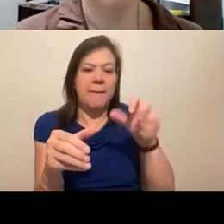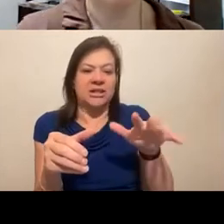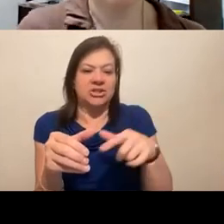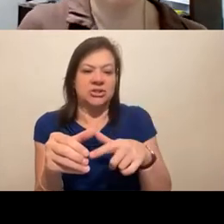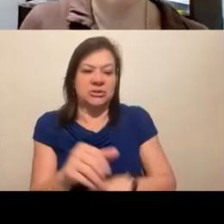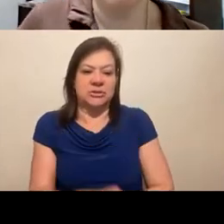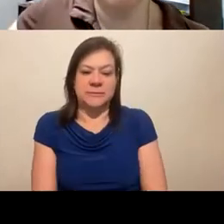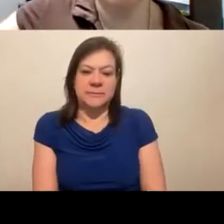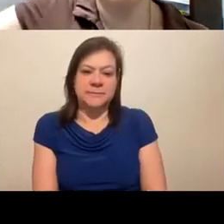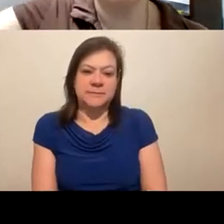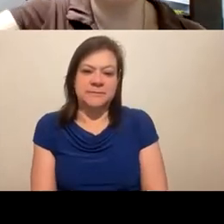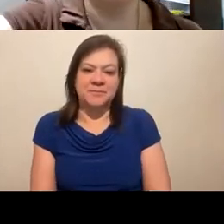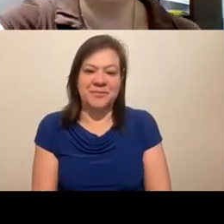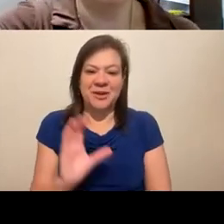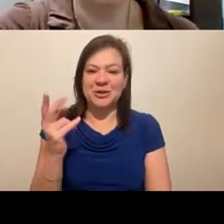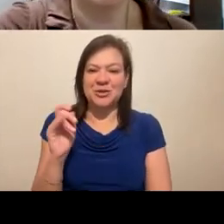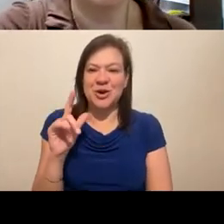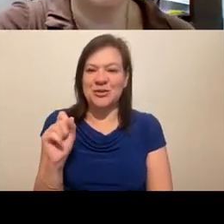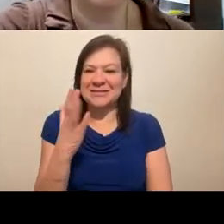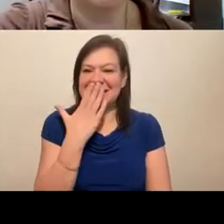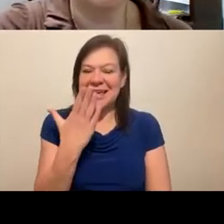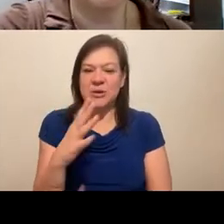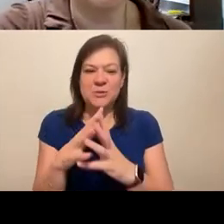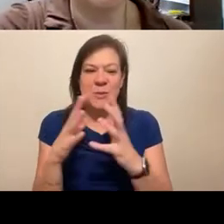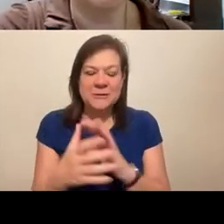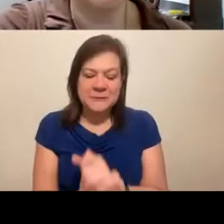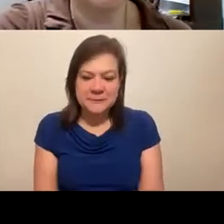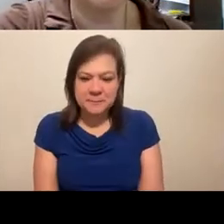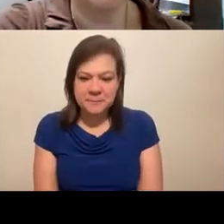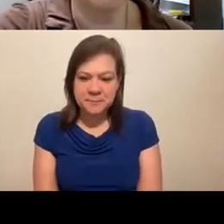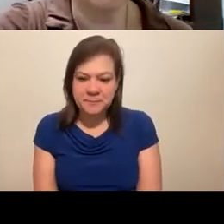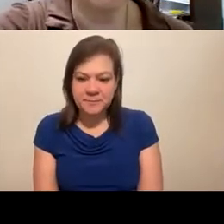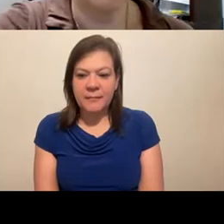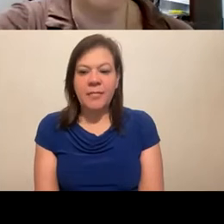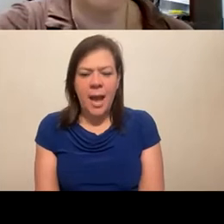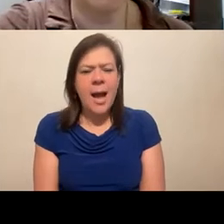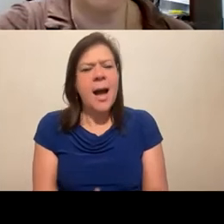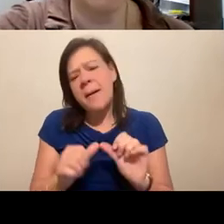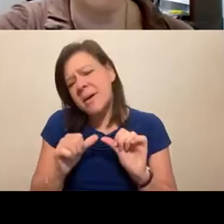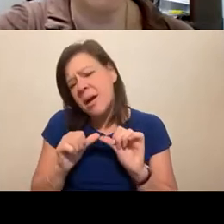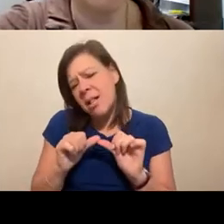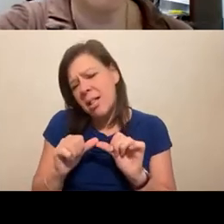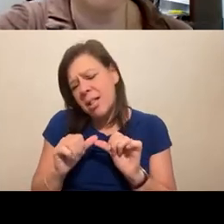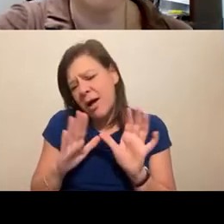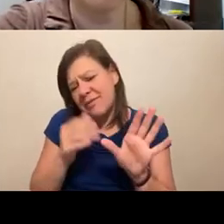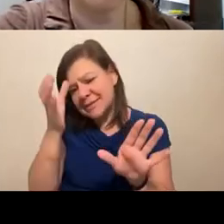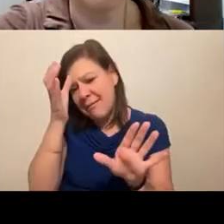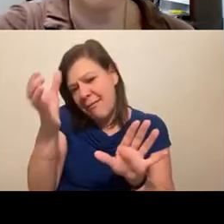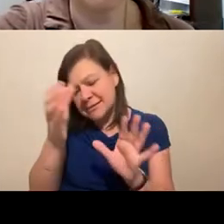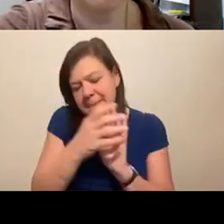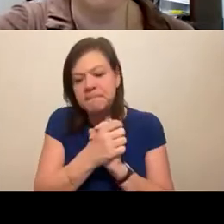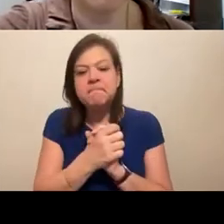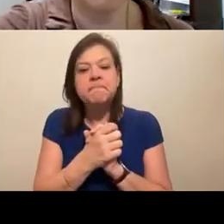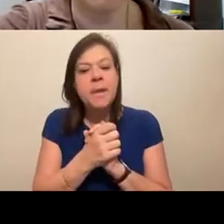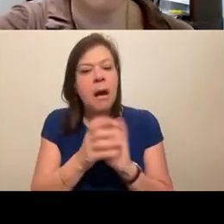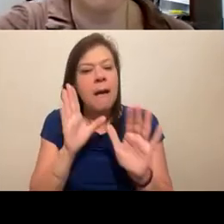Thank you so much. This is Charles again, and I'm just gonna sort of keep pushing a little bit on this idea, because I